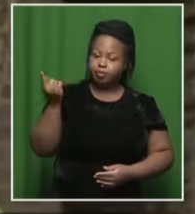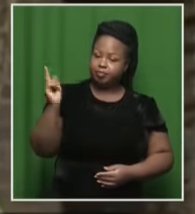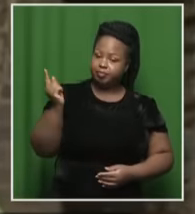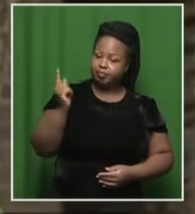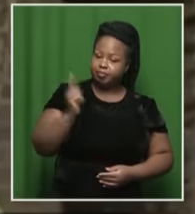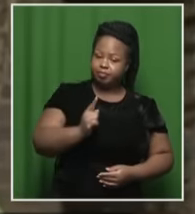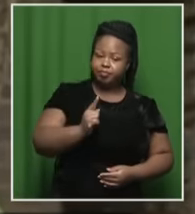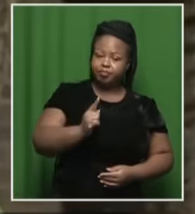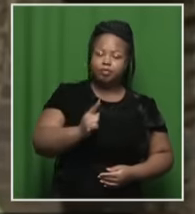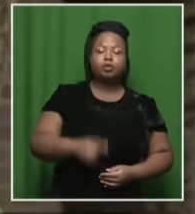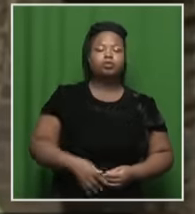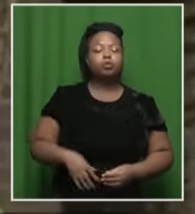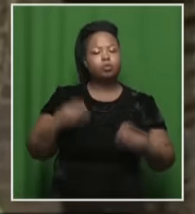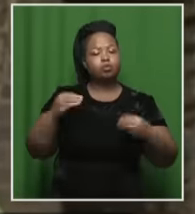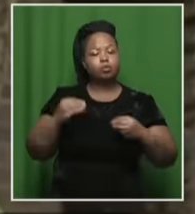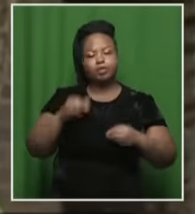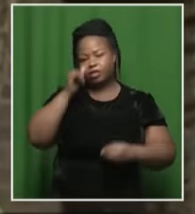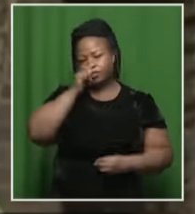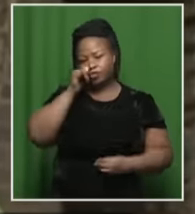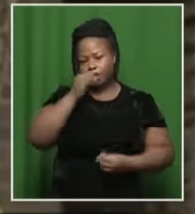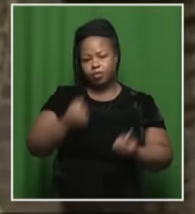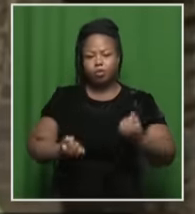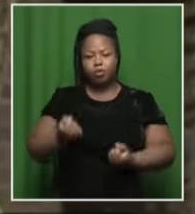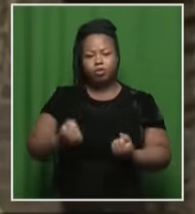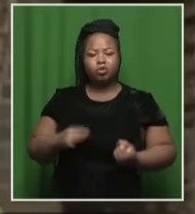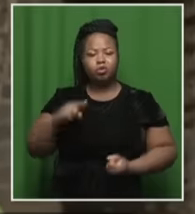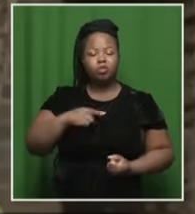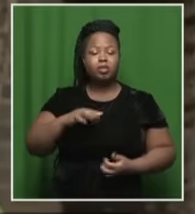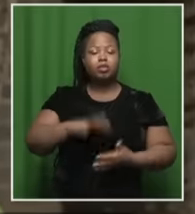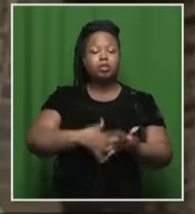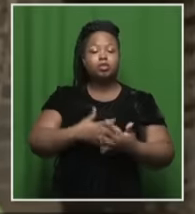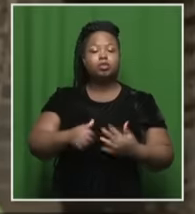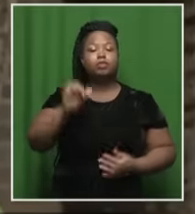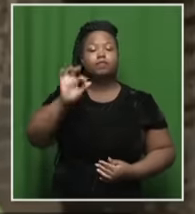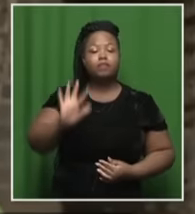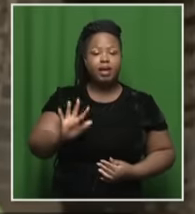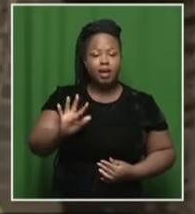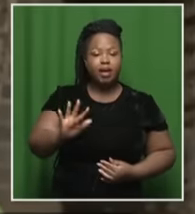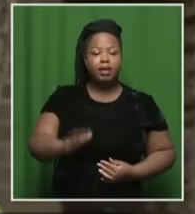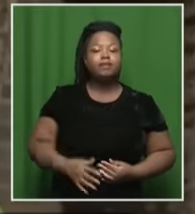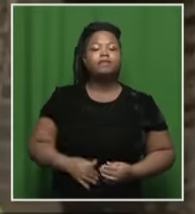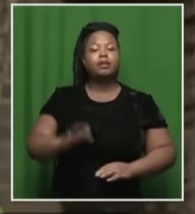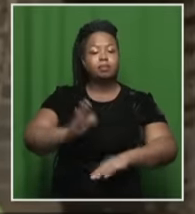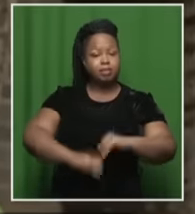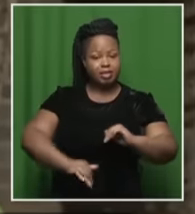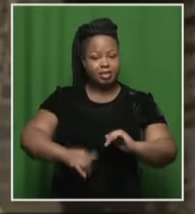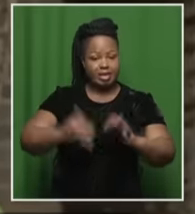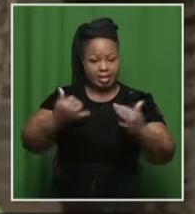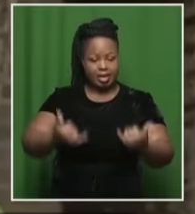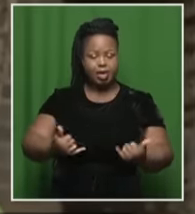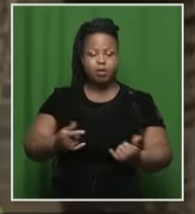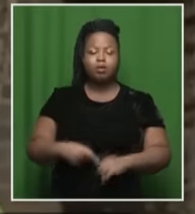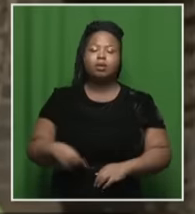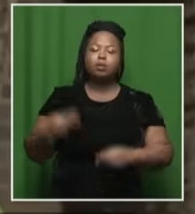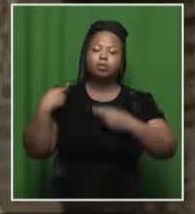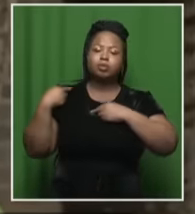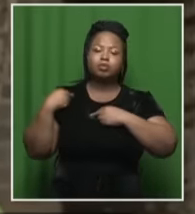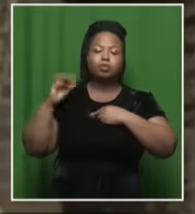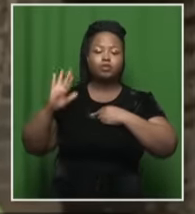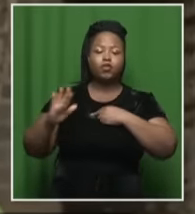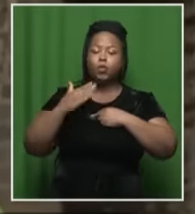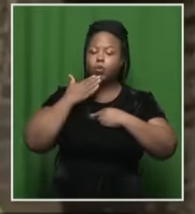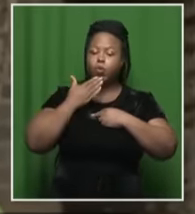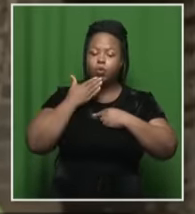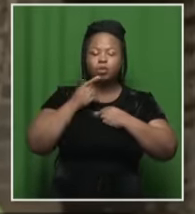the Commercialized Crimes Court. What happens then is that because this is a Schedule 5 offense, the onus rests on the accused